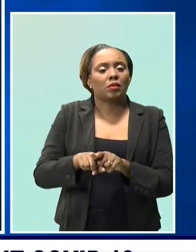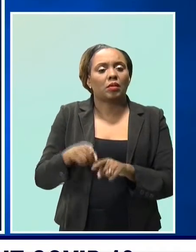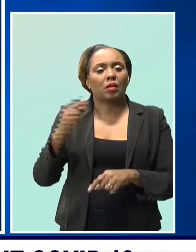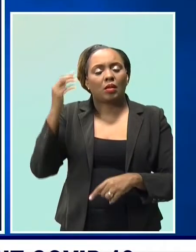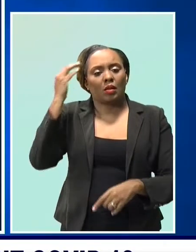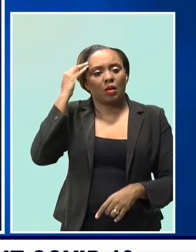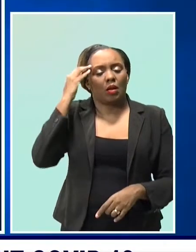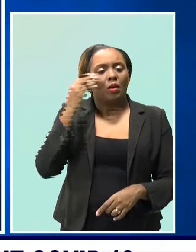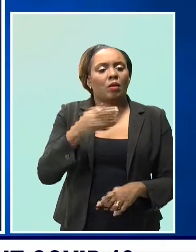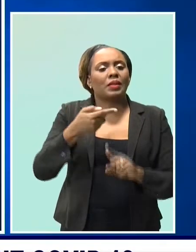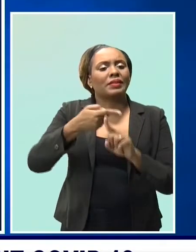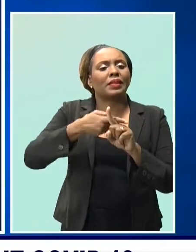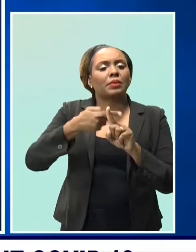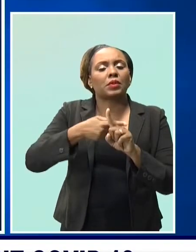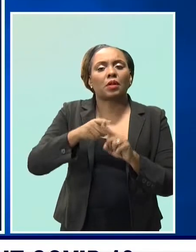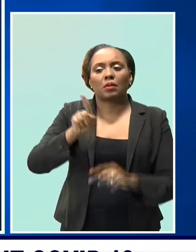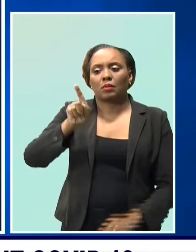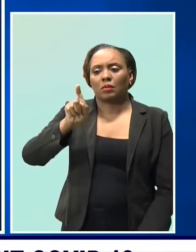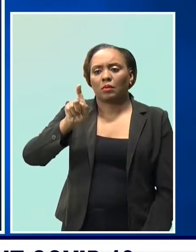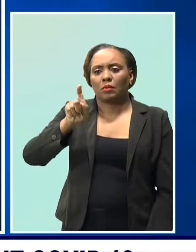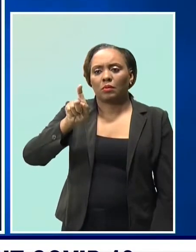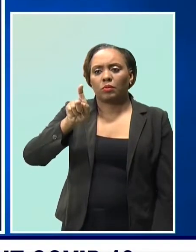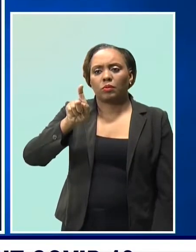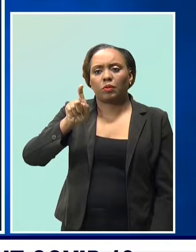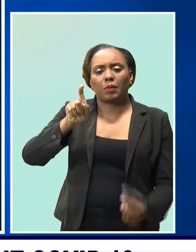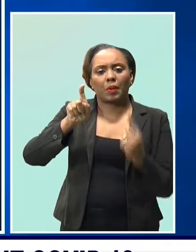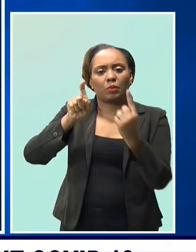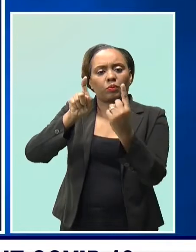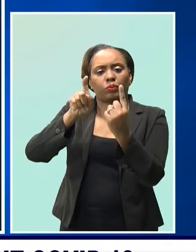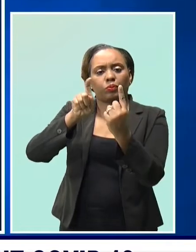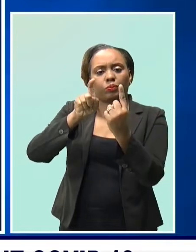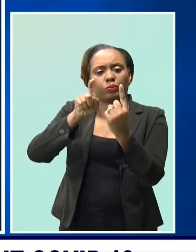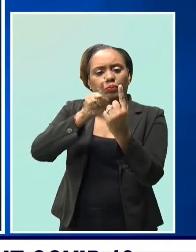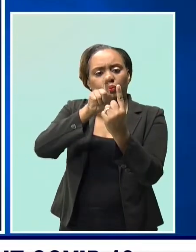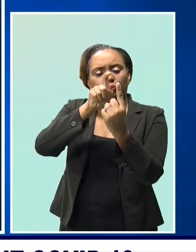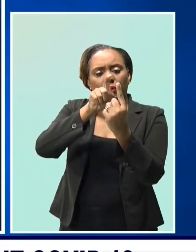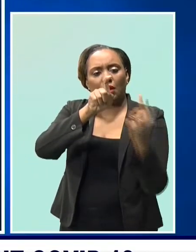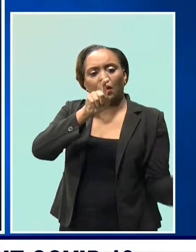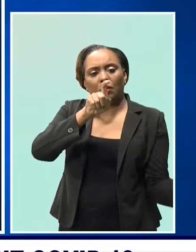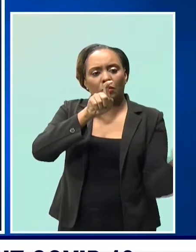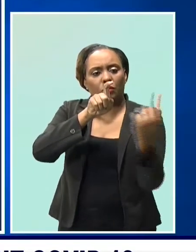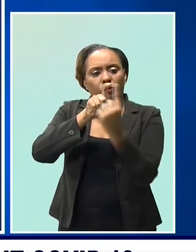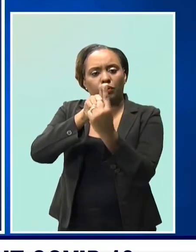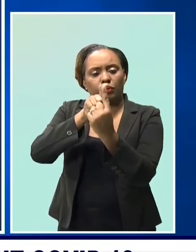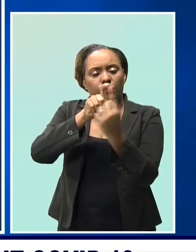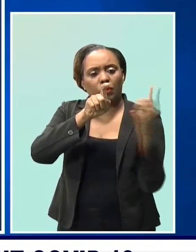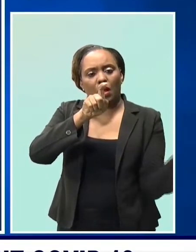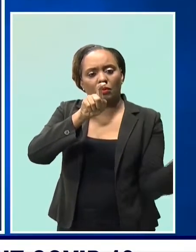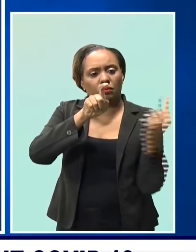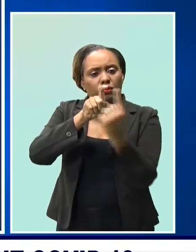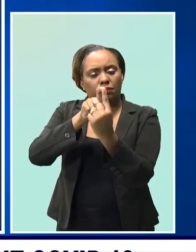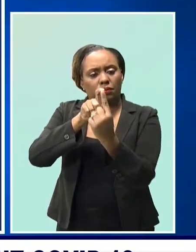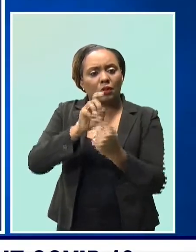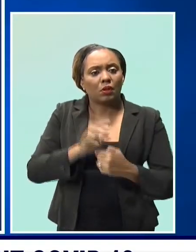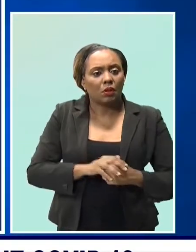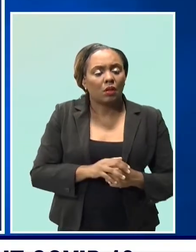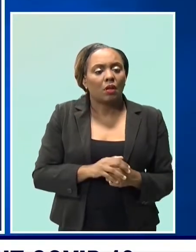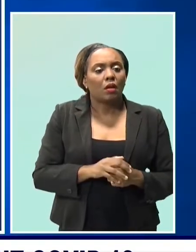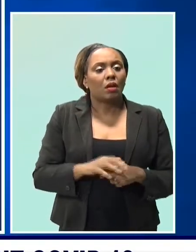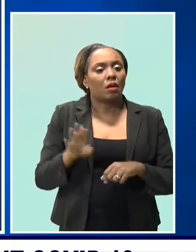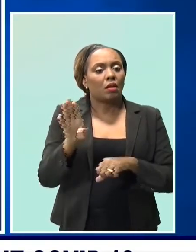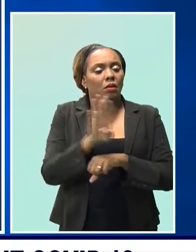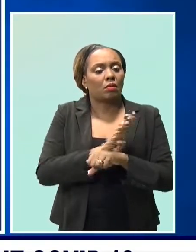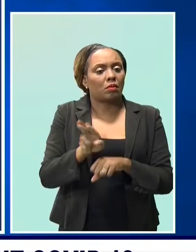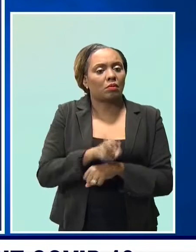they are doing in the airports and the seaports at the time of the arrival to the Barbados. The Barbados Tourism Marketing Inc.